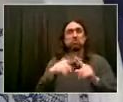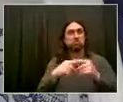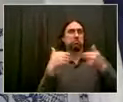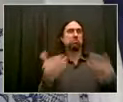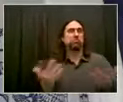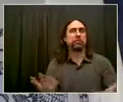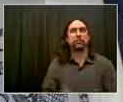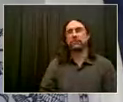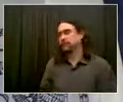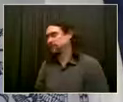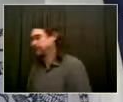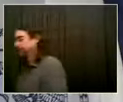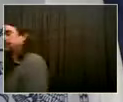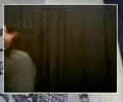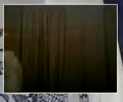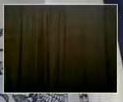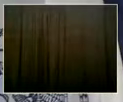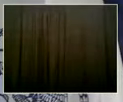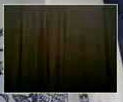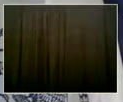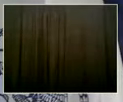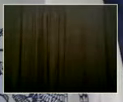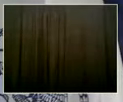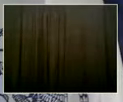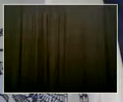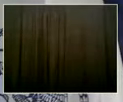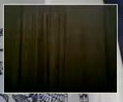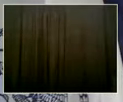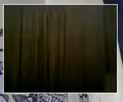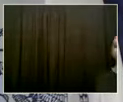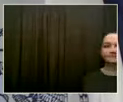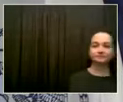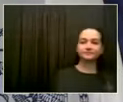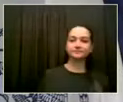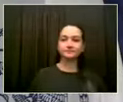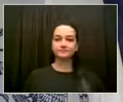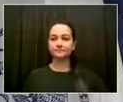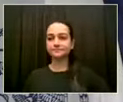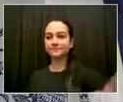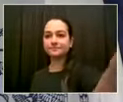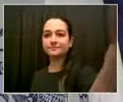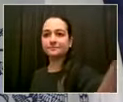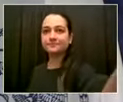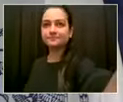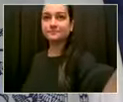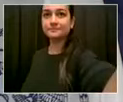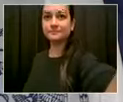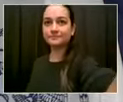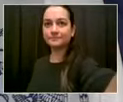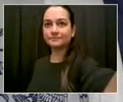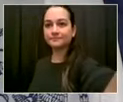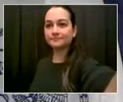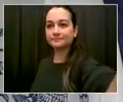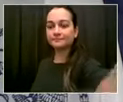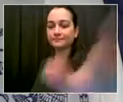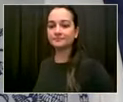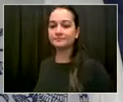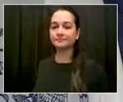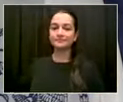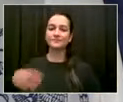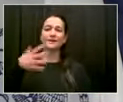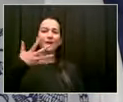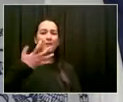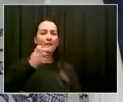Second question is the same kind. Is this vaccine will be same like for the adult